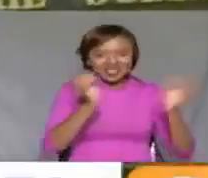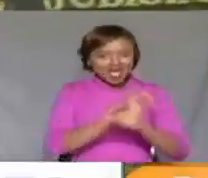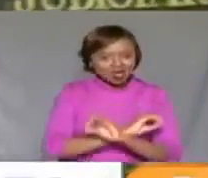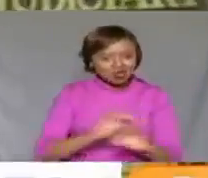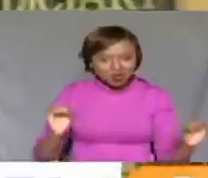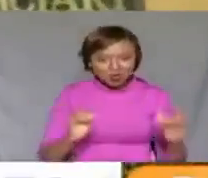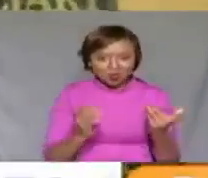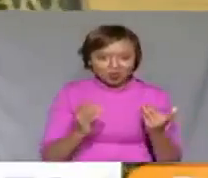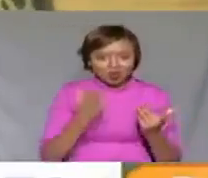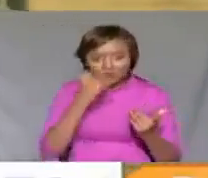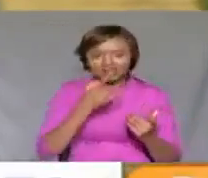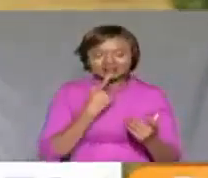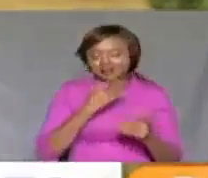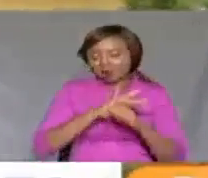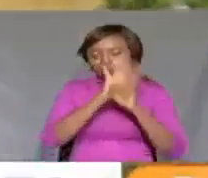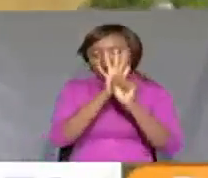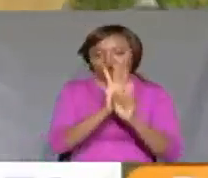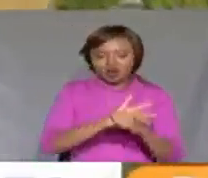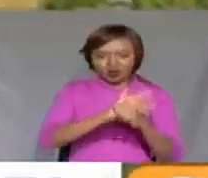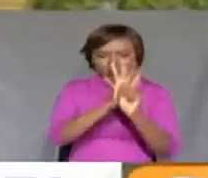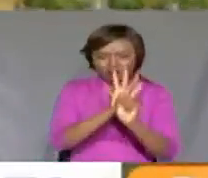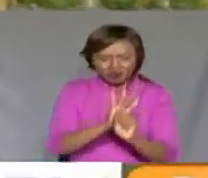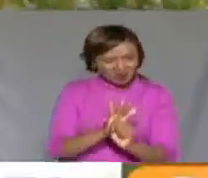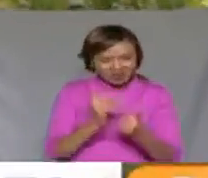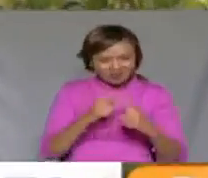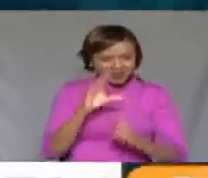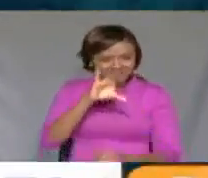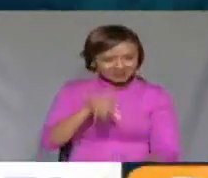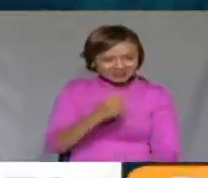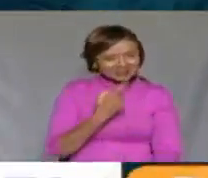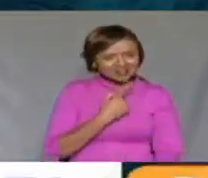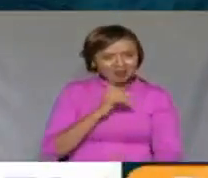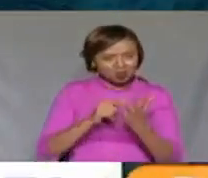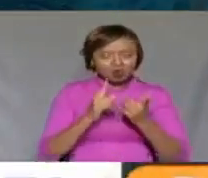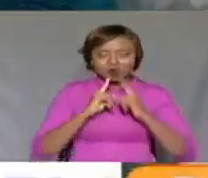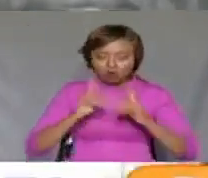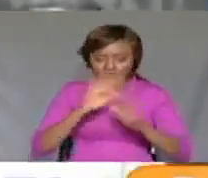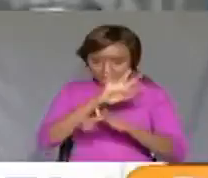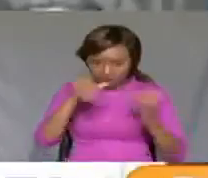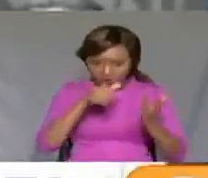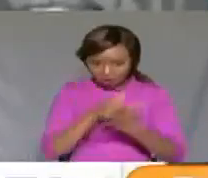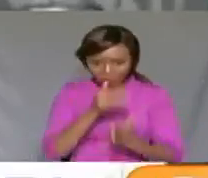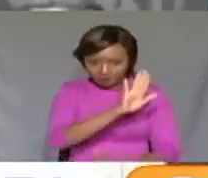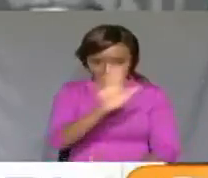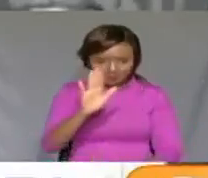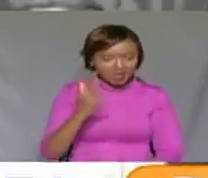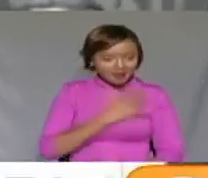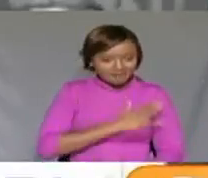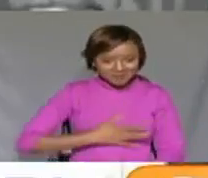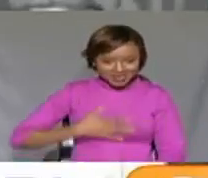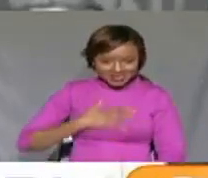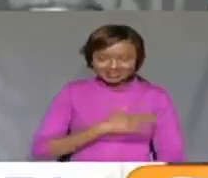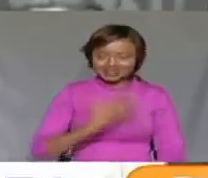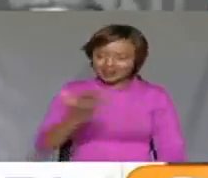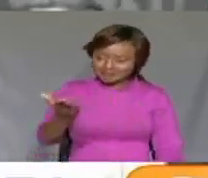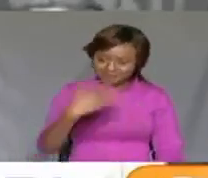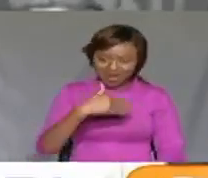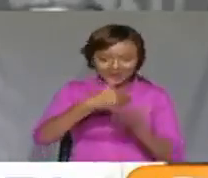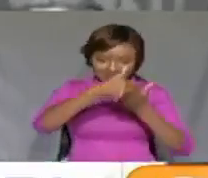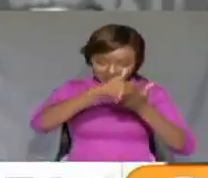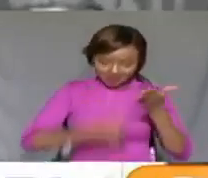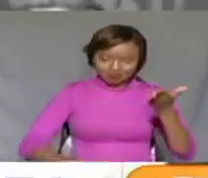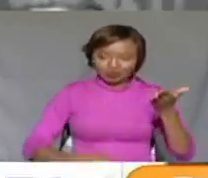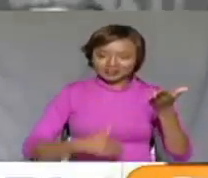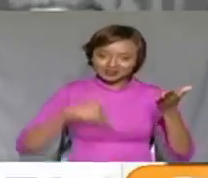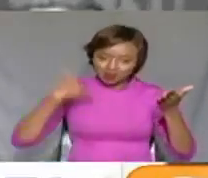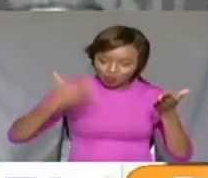situation. Maraga, in response to these complaints, has also ordered judges and magistrates to send their monthly returns directly to